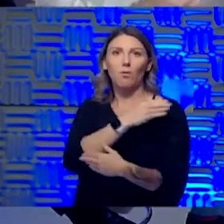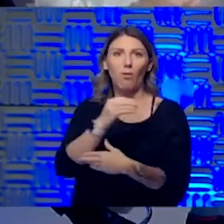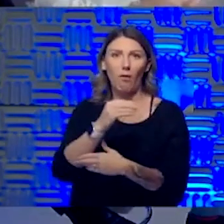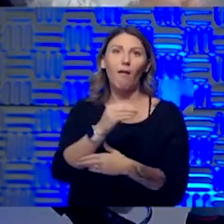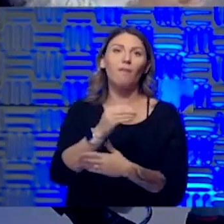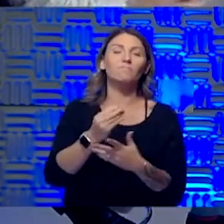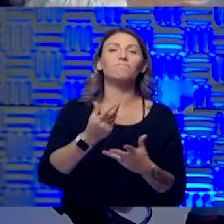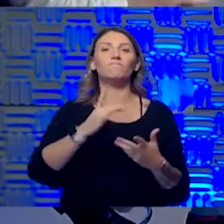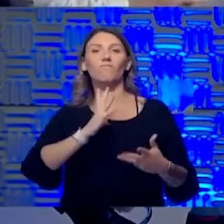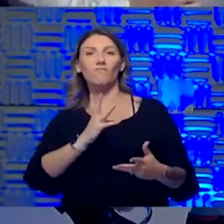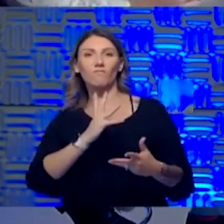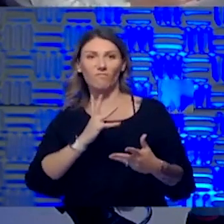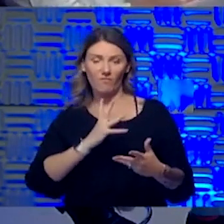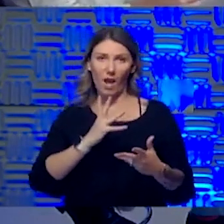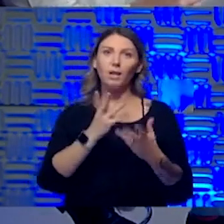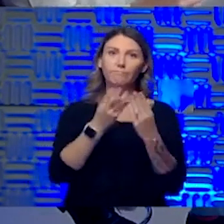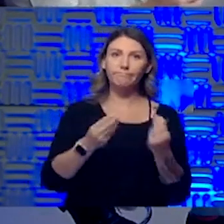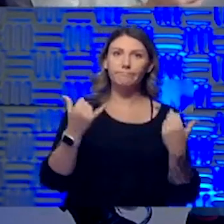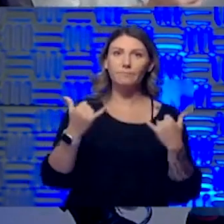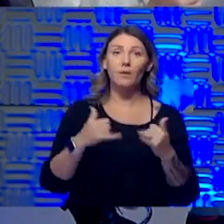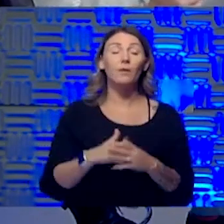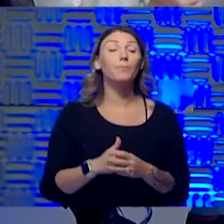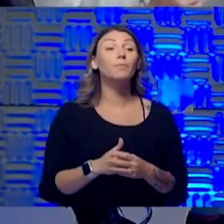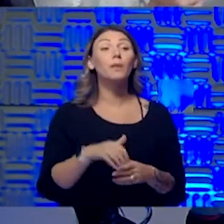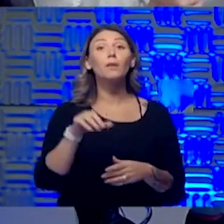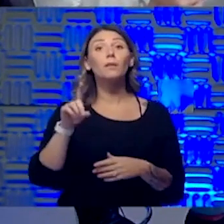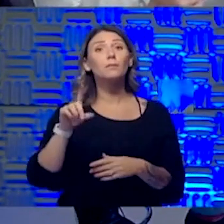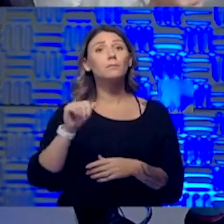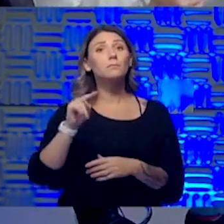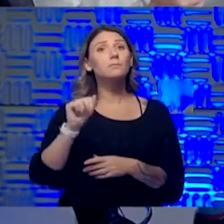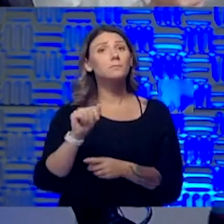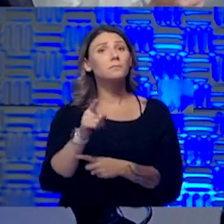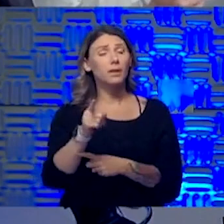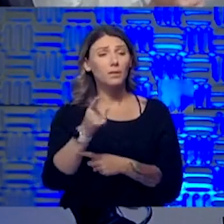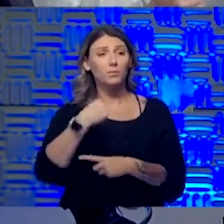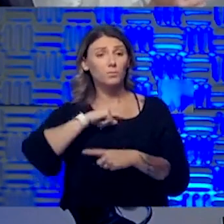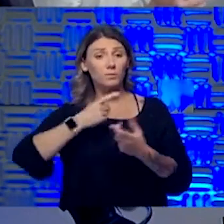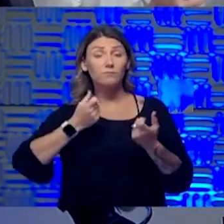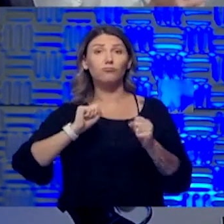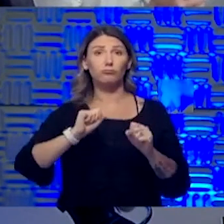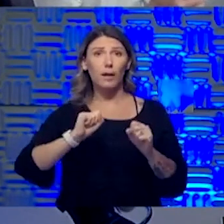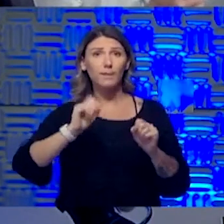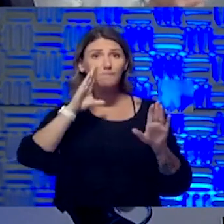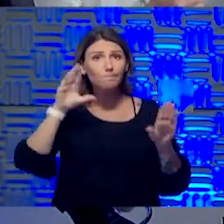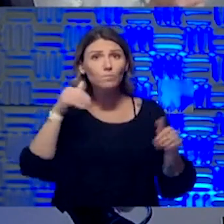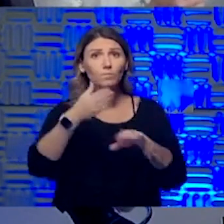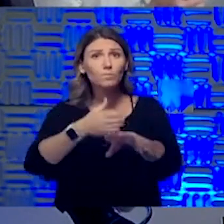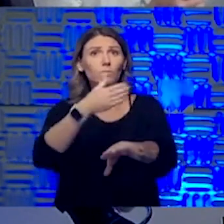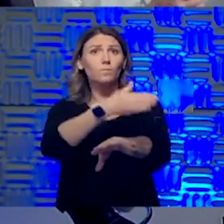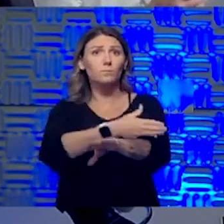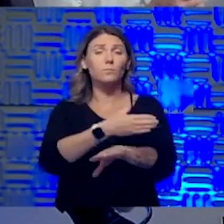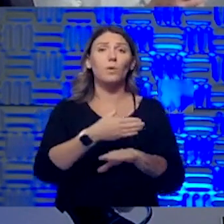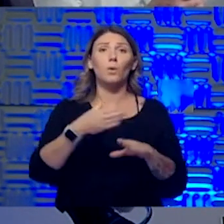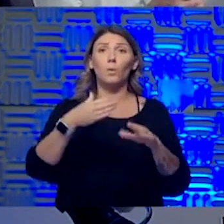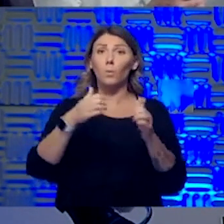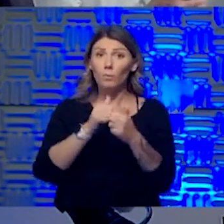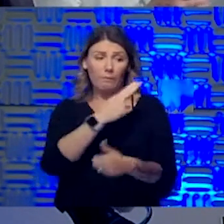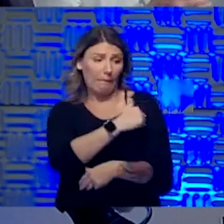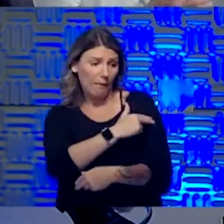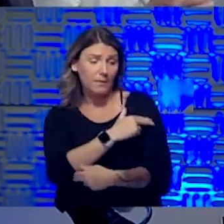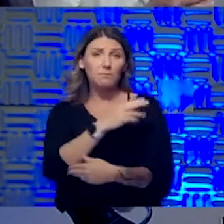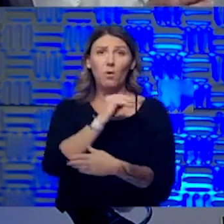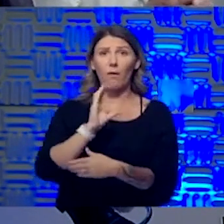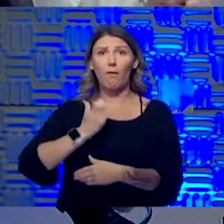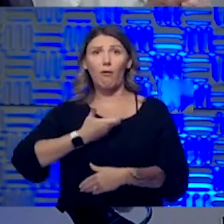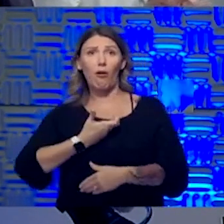we've really gone to a lot of measures to try and improve our infection control in the hospital and in our practices. Talk to us a little bit about